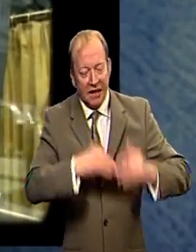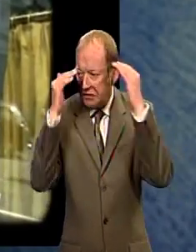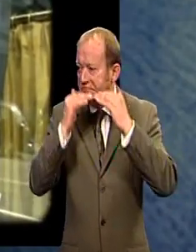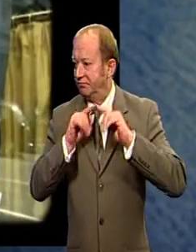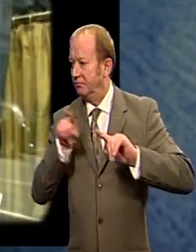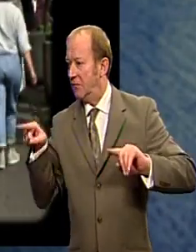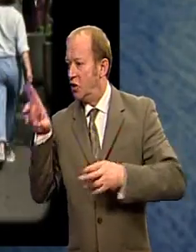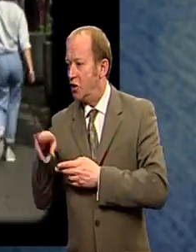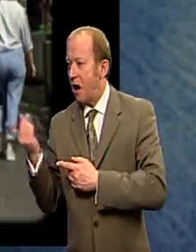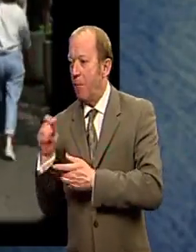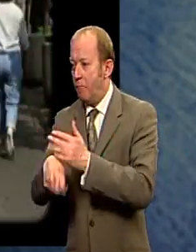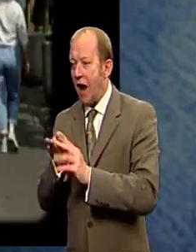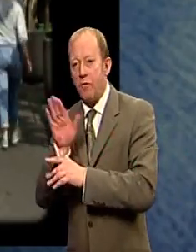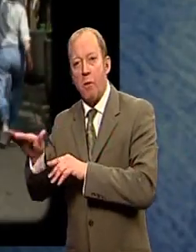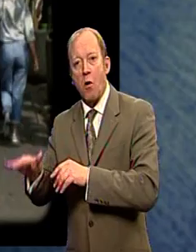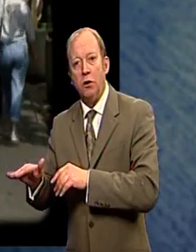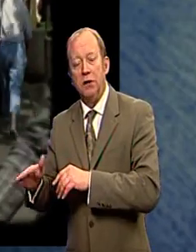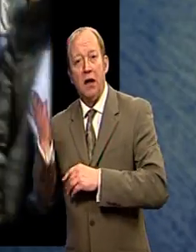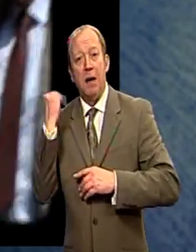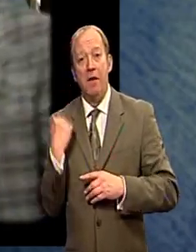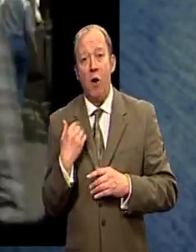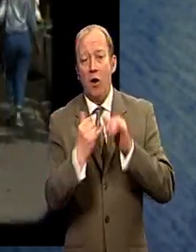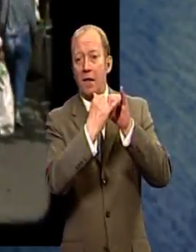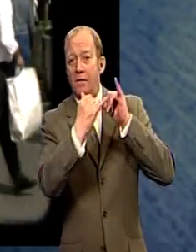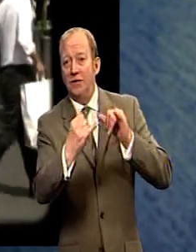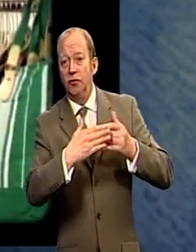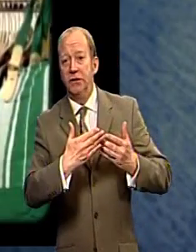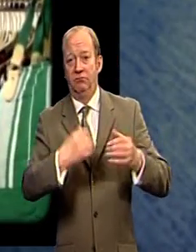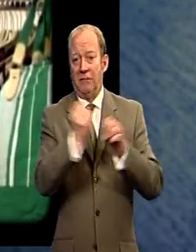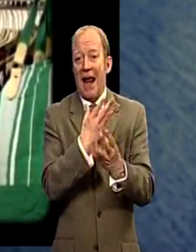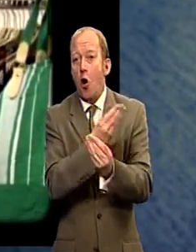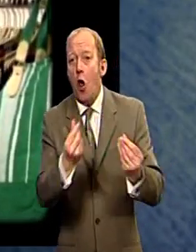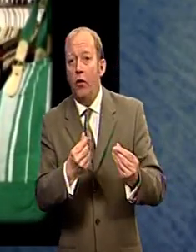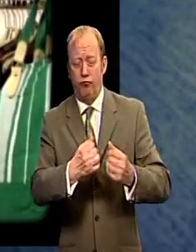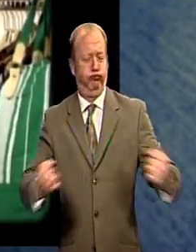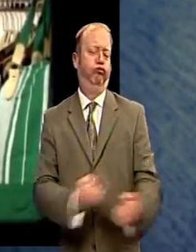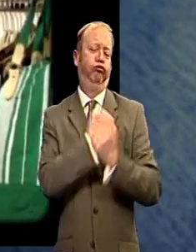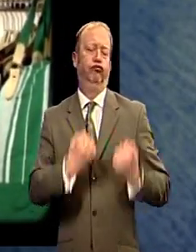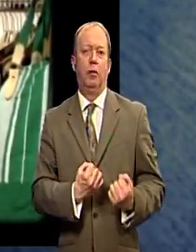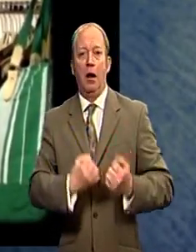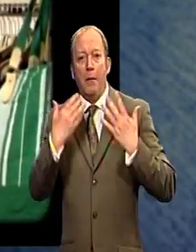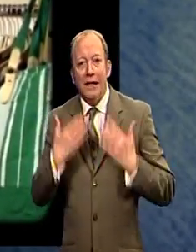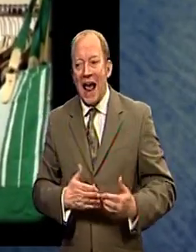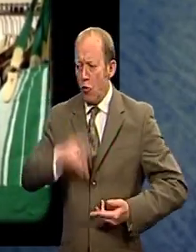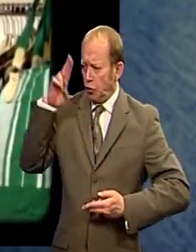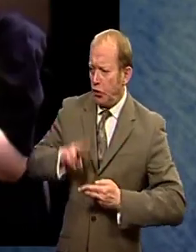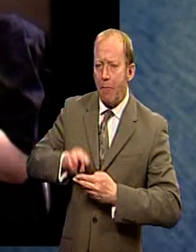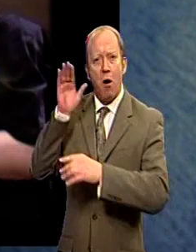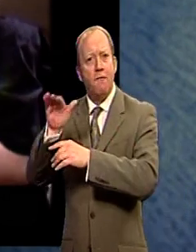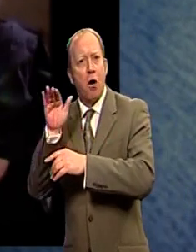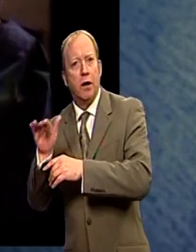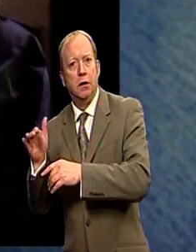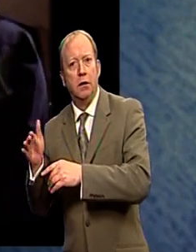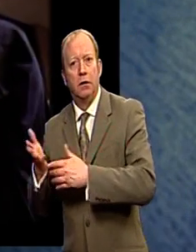Britain's textile houses had once been powerful economic players. But now the market was flooded with cheap foreign imports,